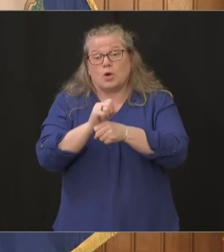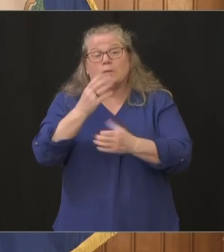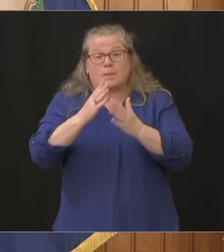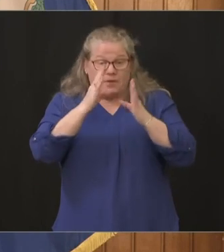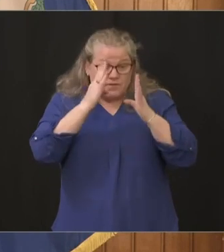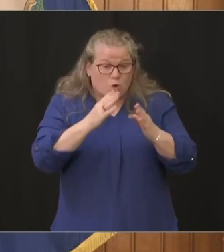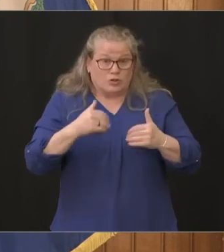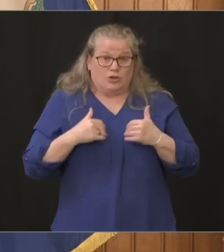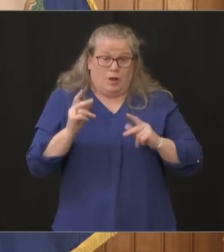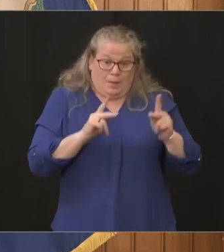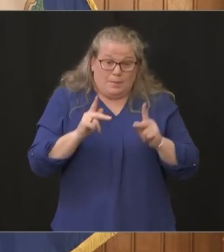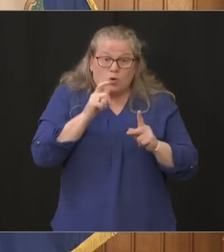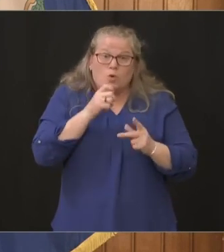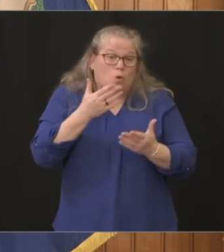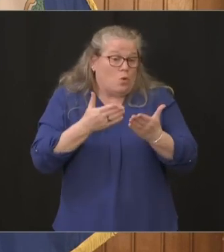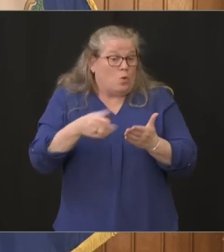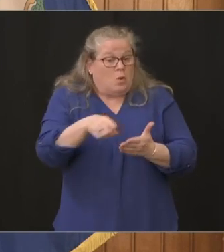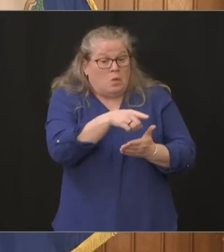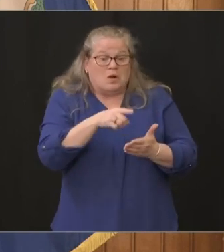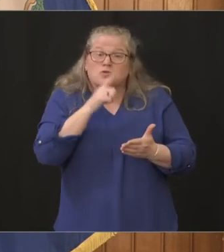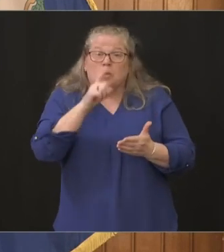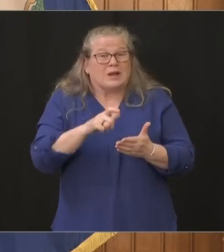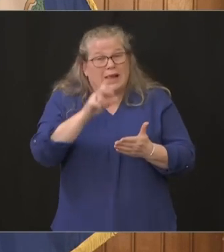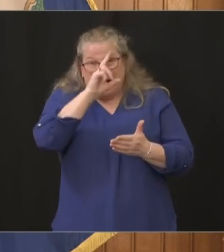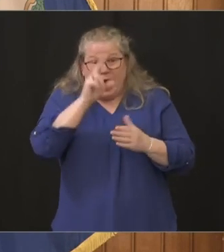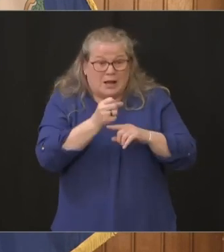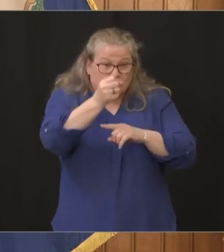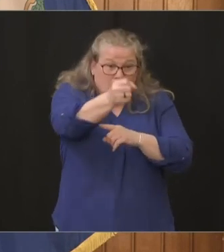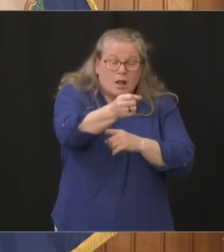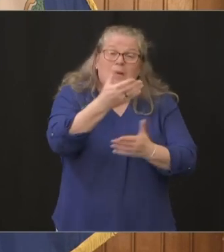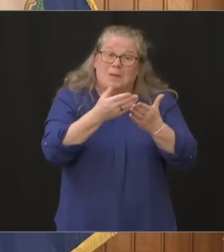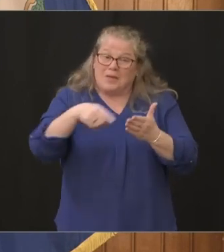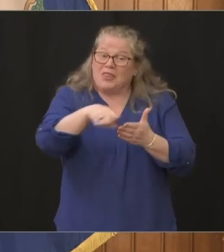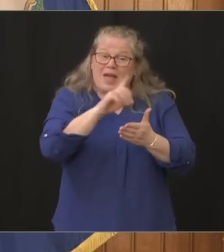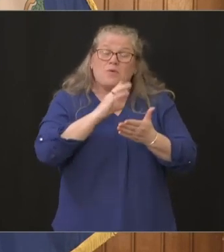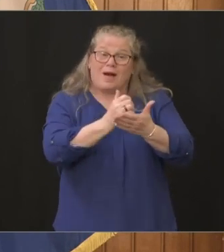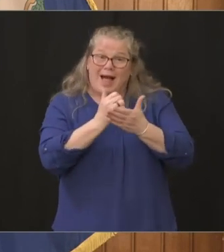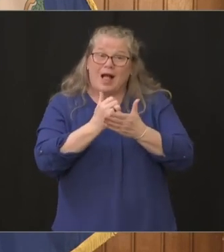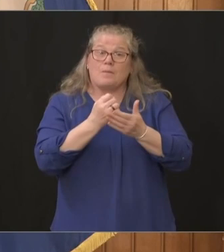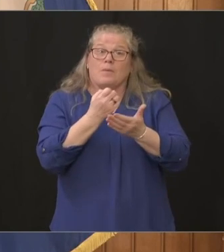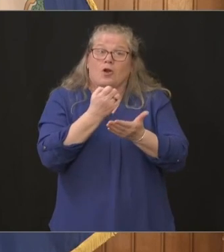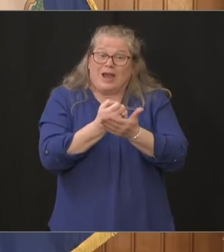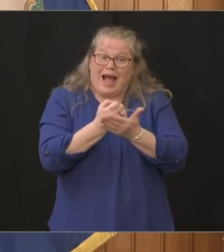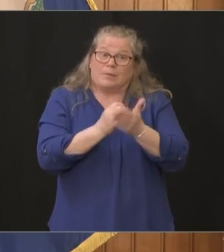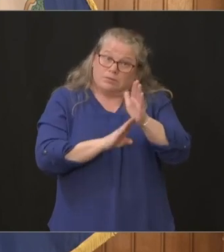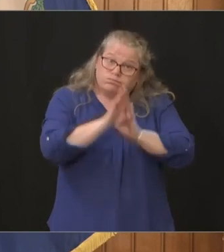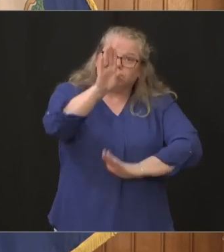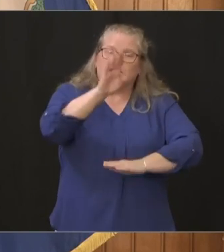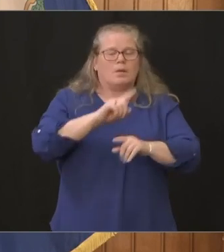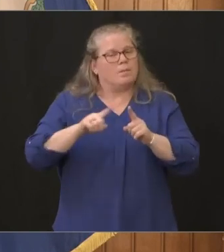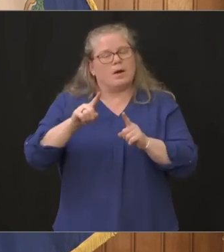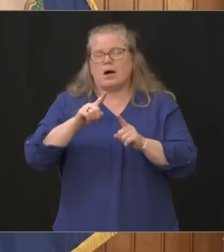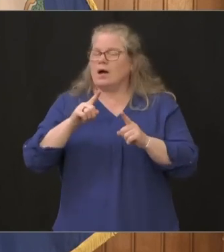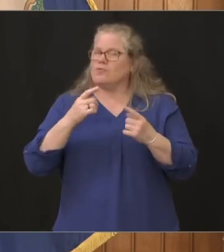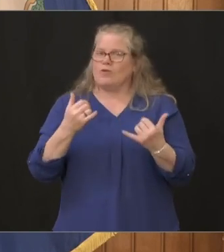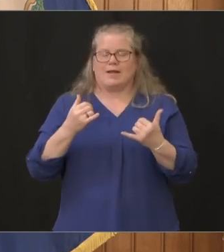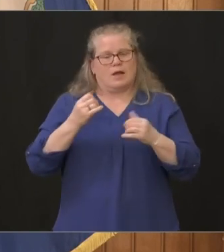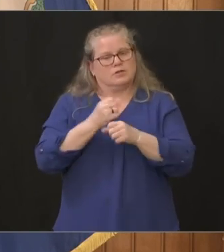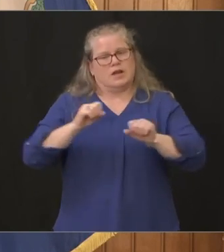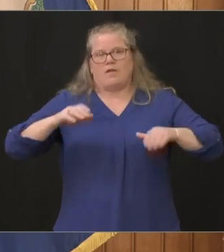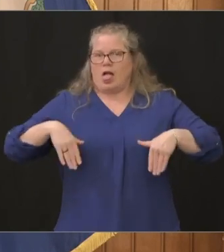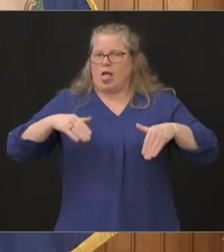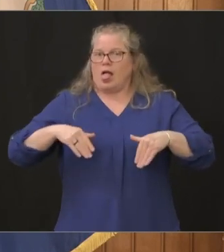hospitalization more likely to be able to help get our economy going but not before the time is right and safe gun